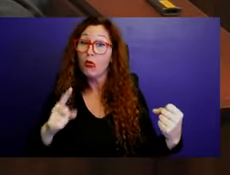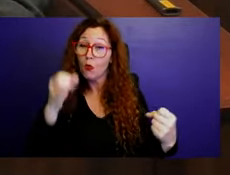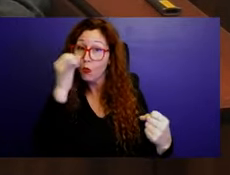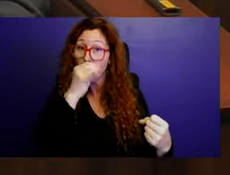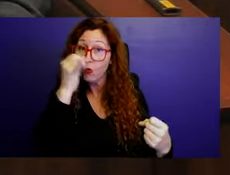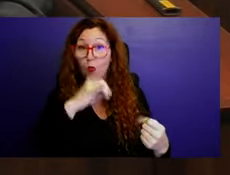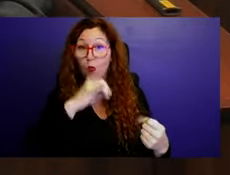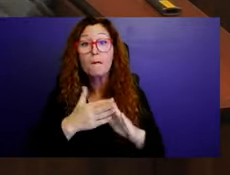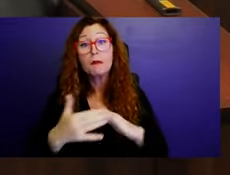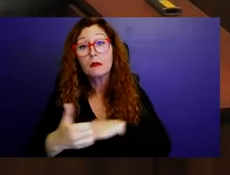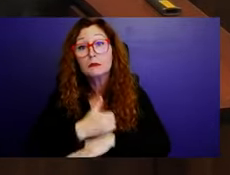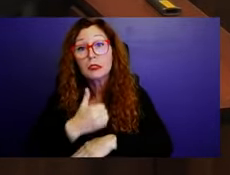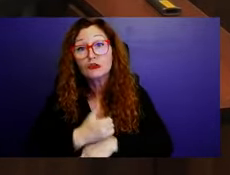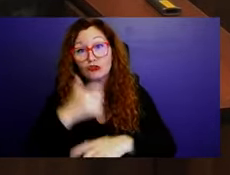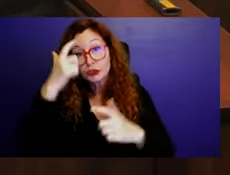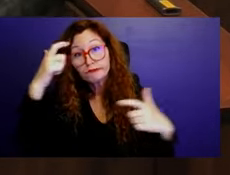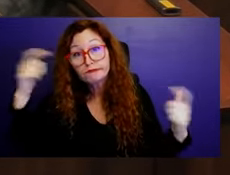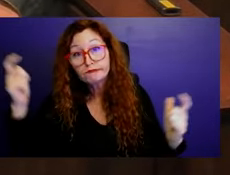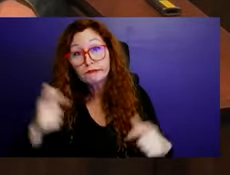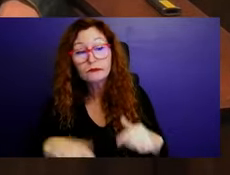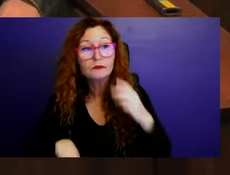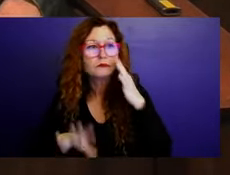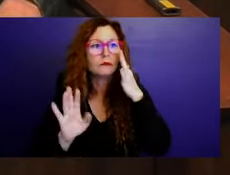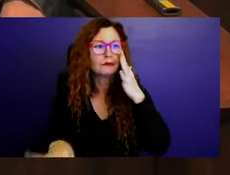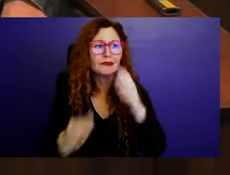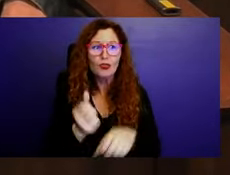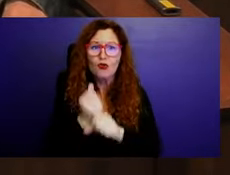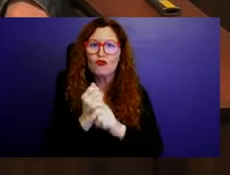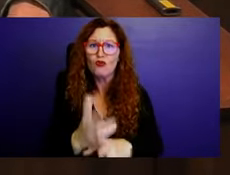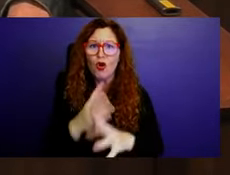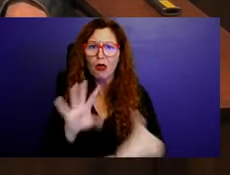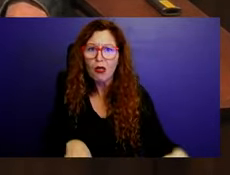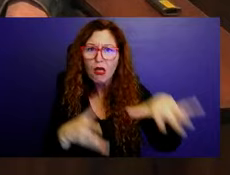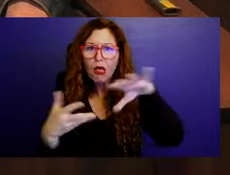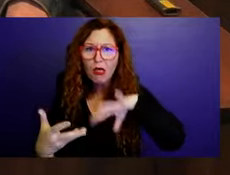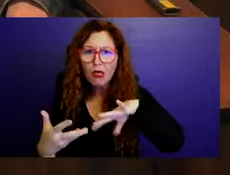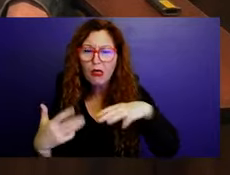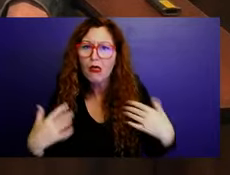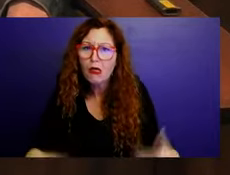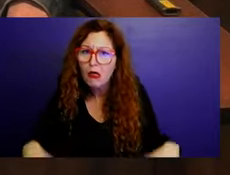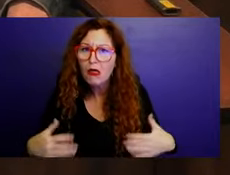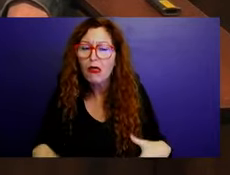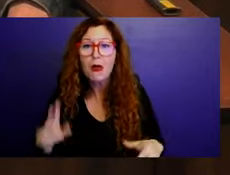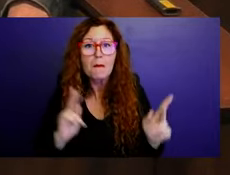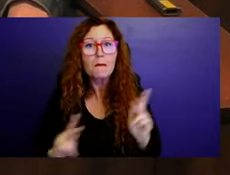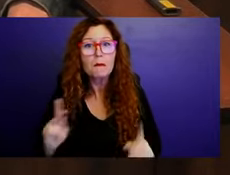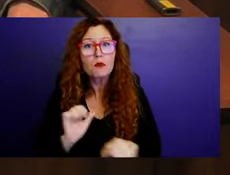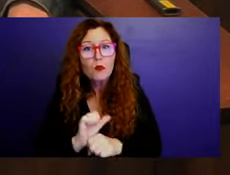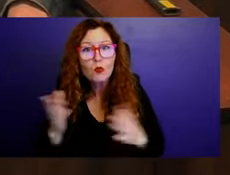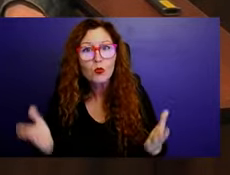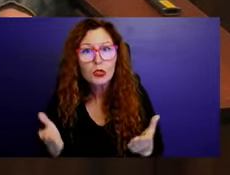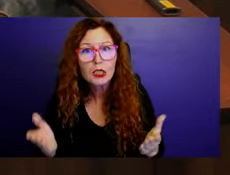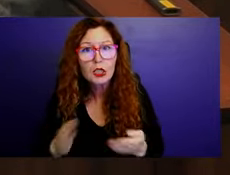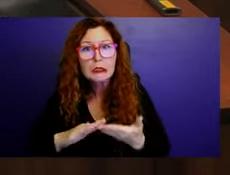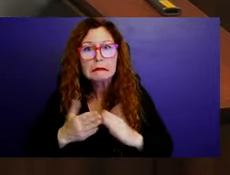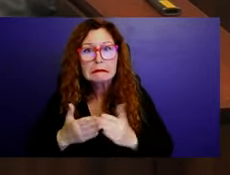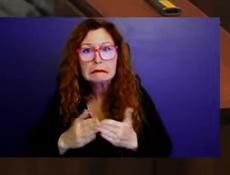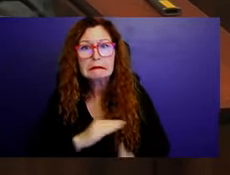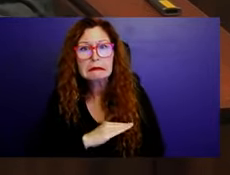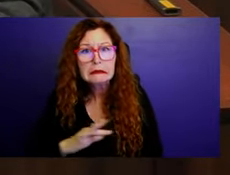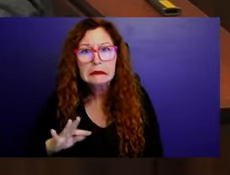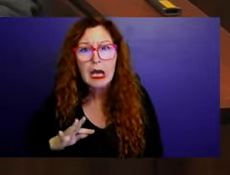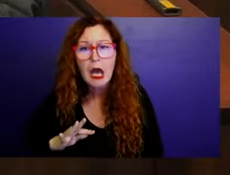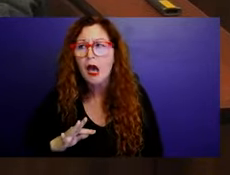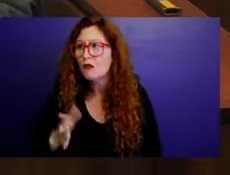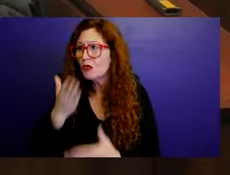by wanting to besmirch honest, well-meaning, hardworking members of city staff as well as outside city hall by